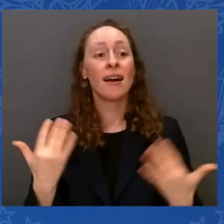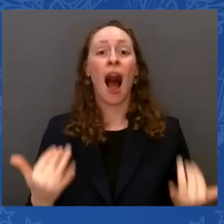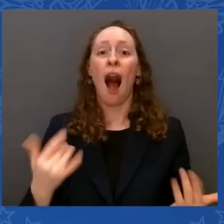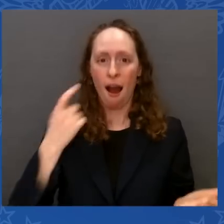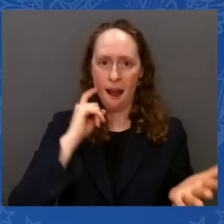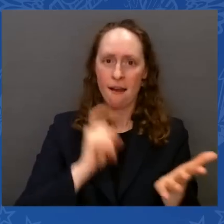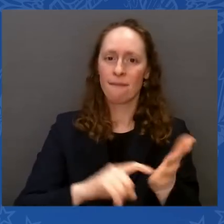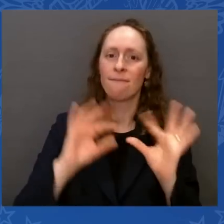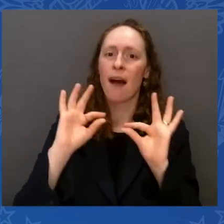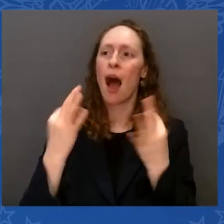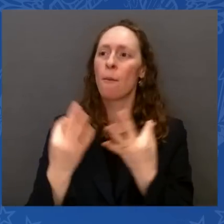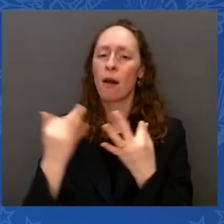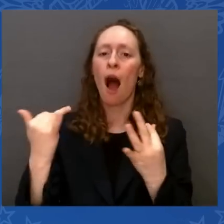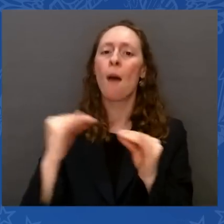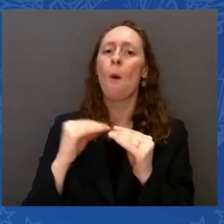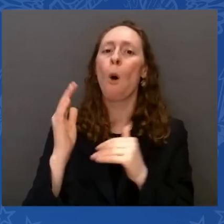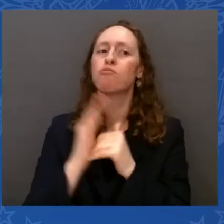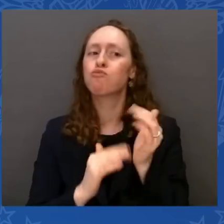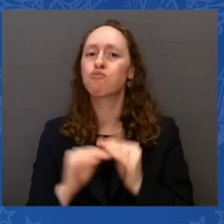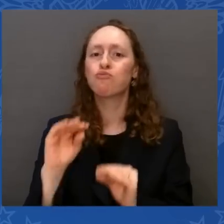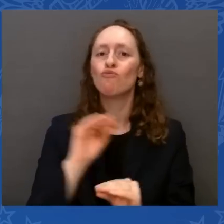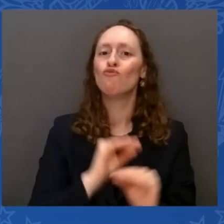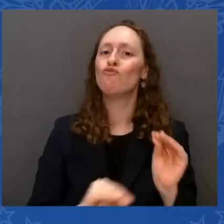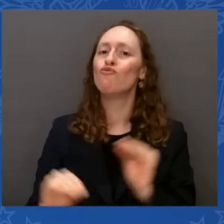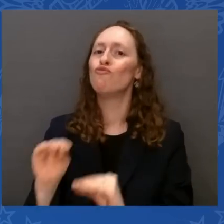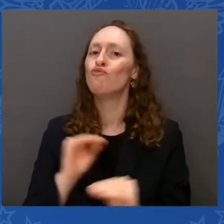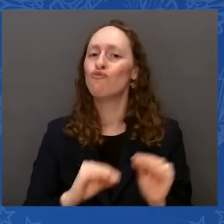got to keep going, folks. And, folks,